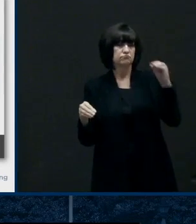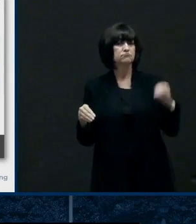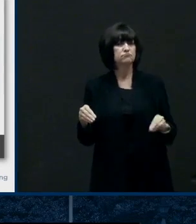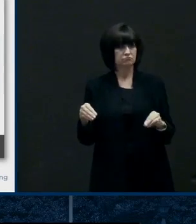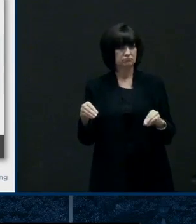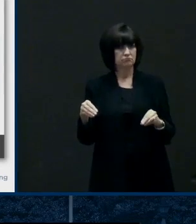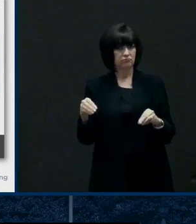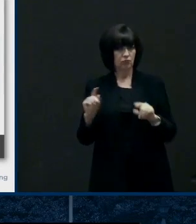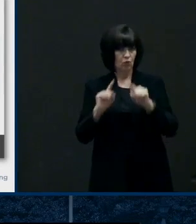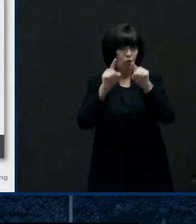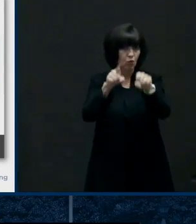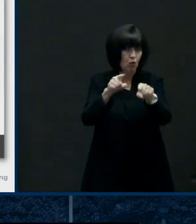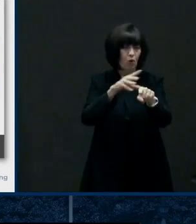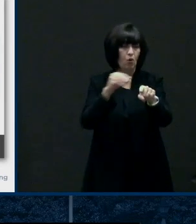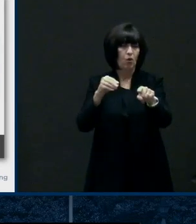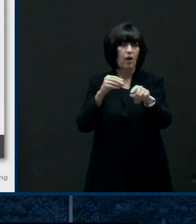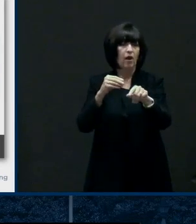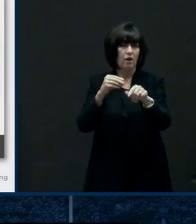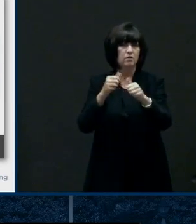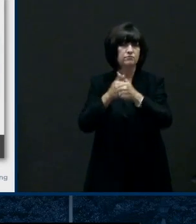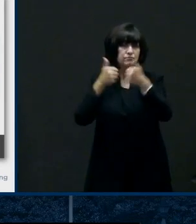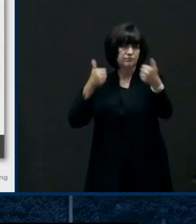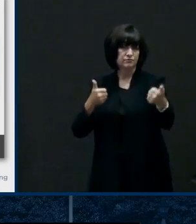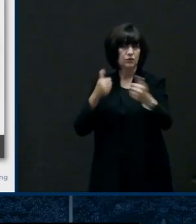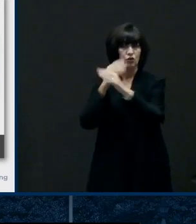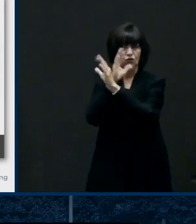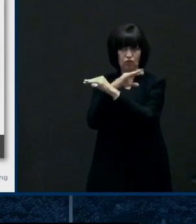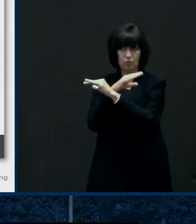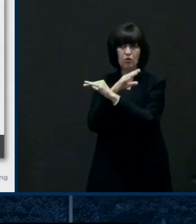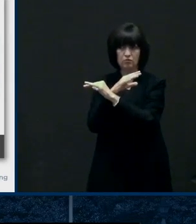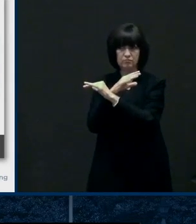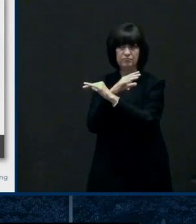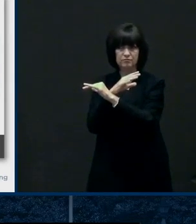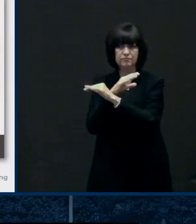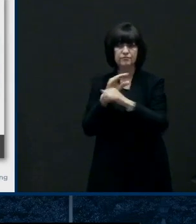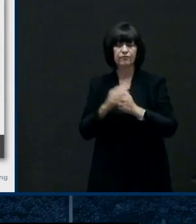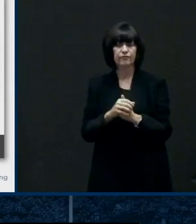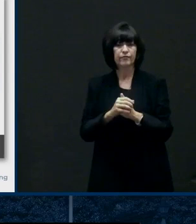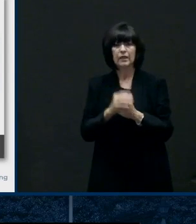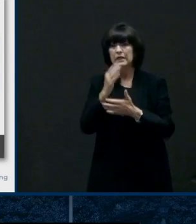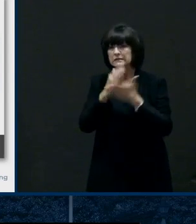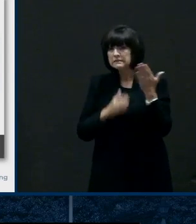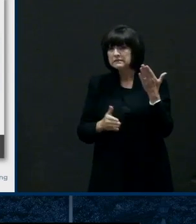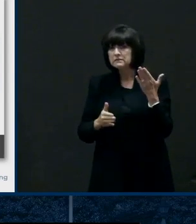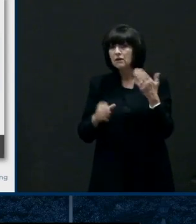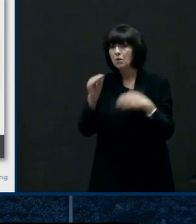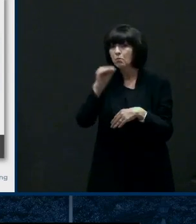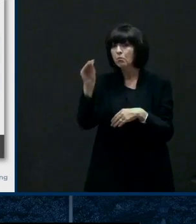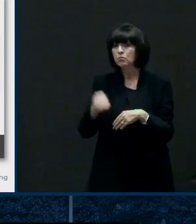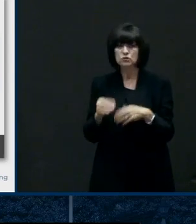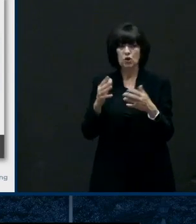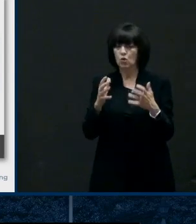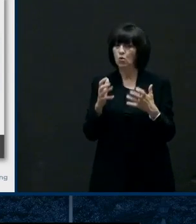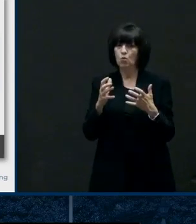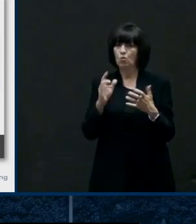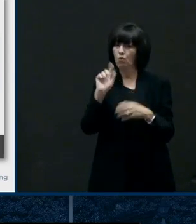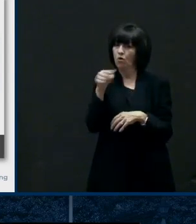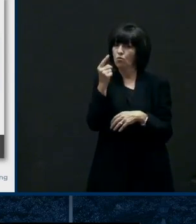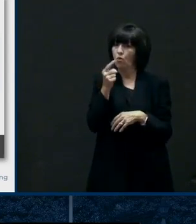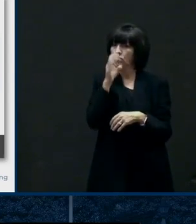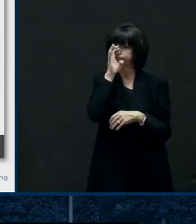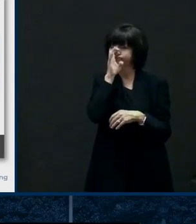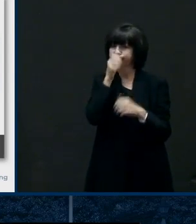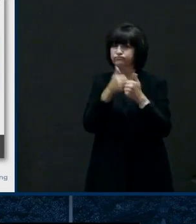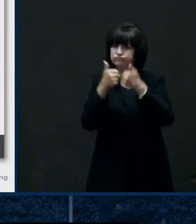40 percent of their students in an earlier survey wanted just remote learning so they're going to have a mix